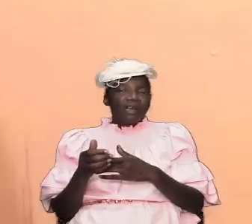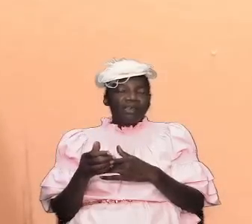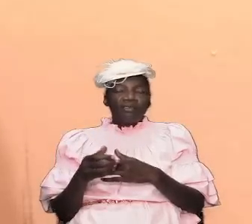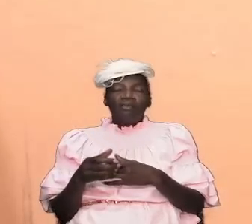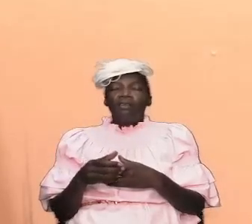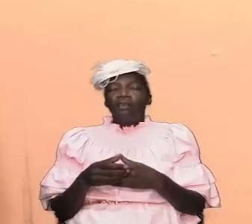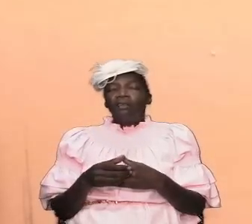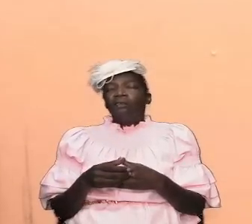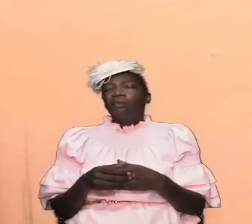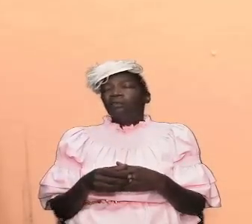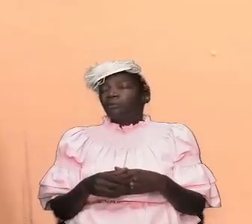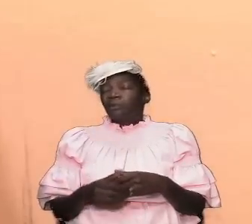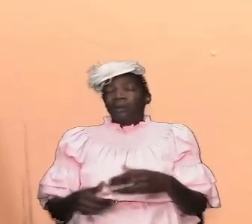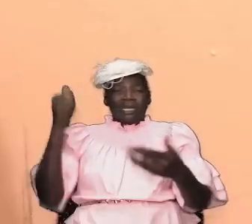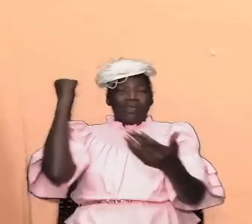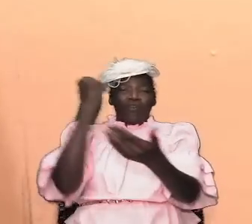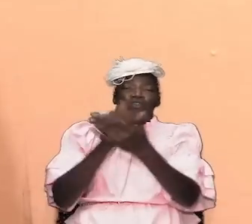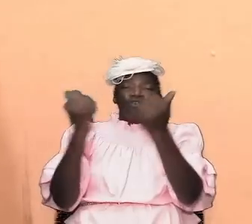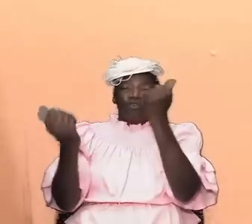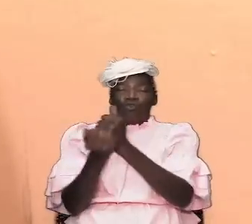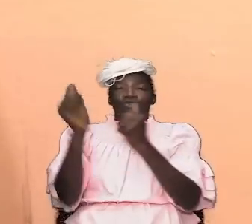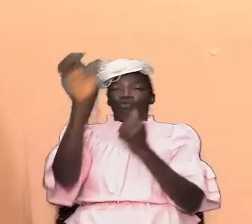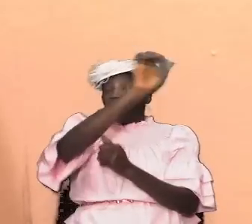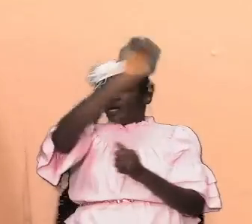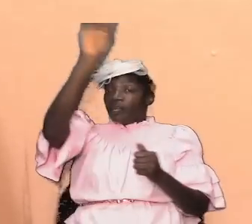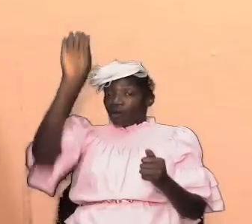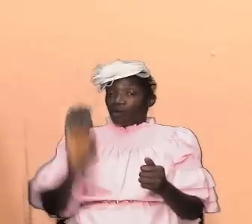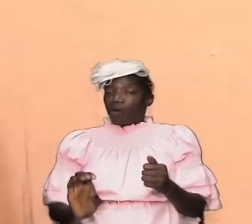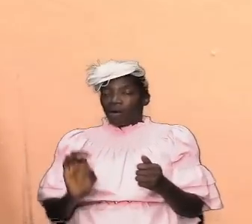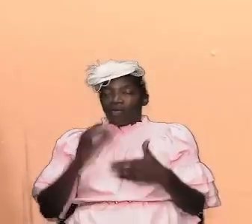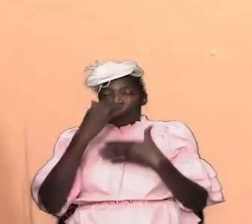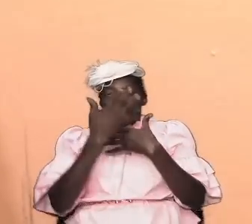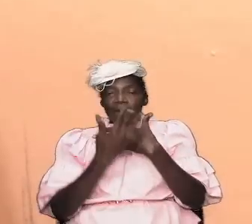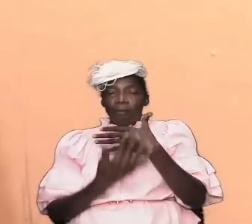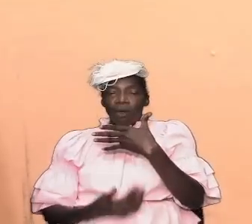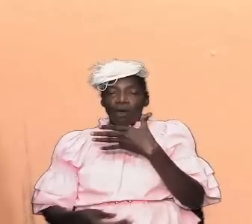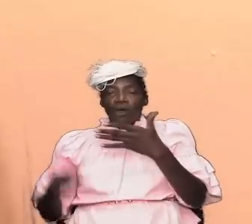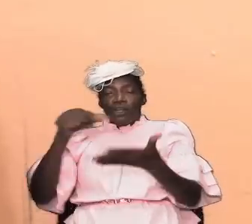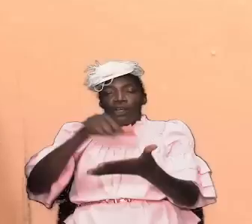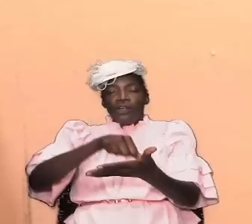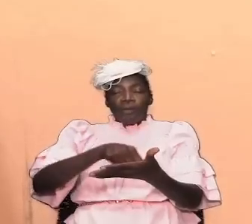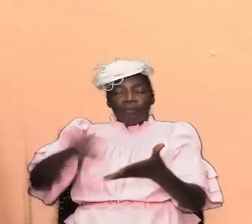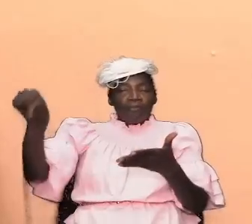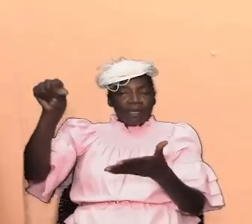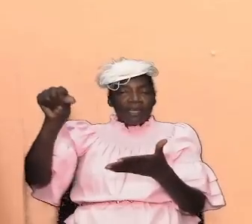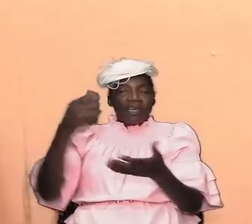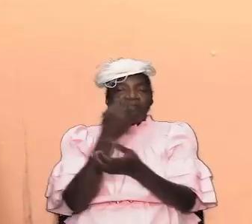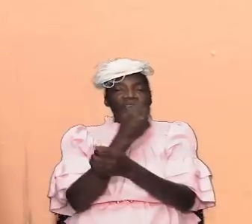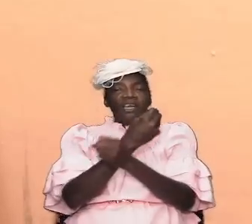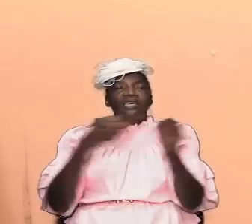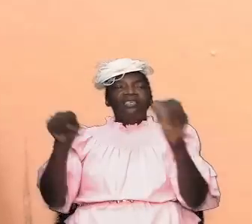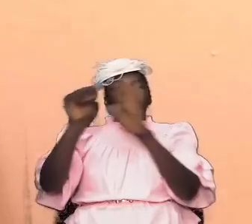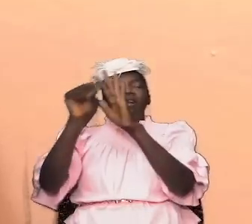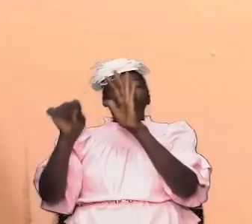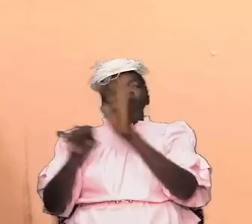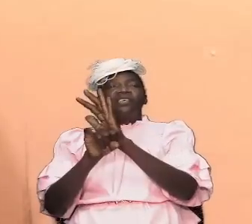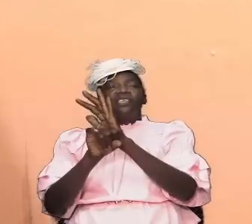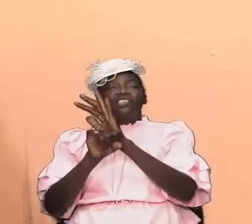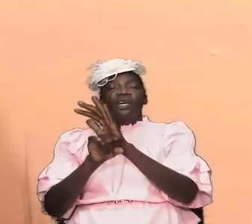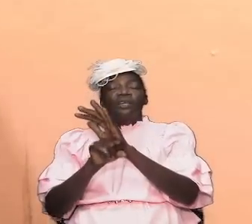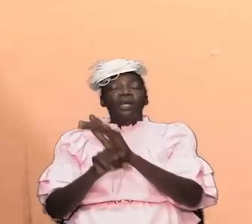that cross and shed his blood to purchase our salvation we are going we are going to have to go